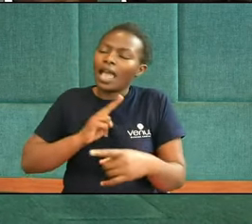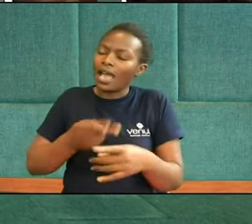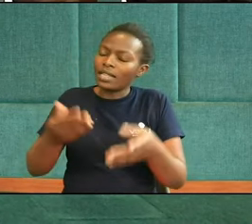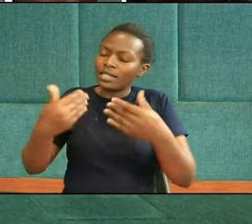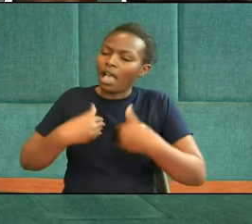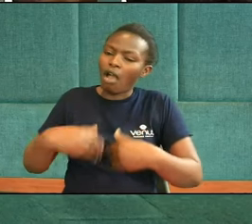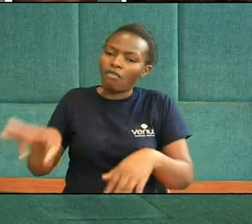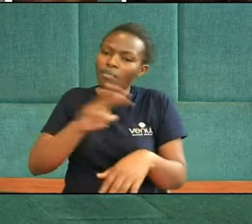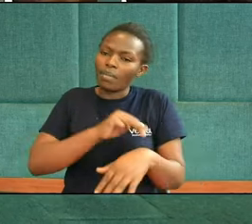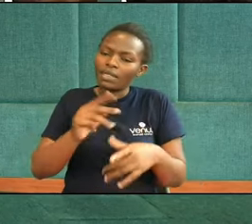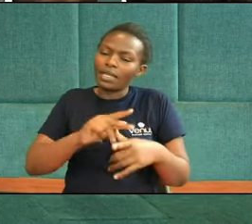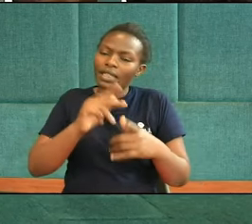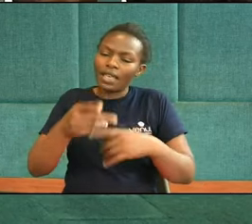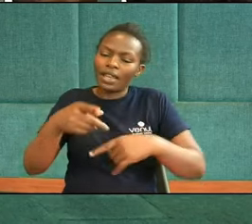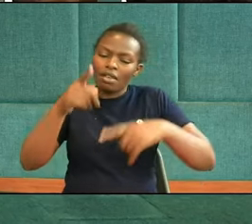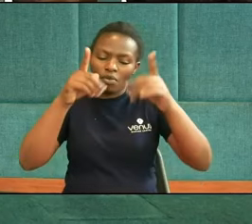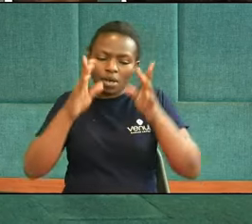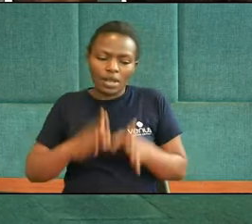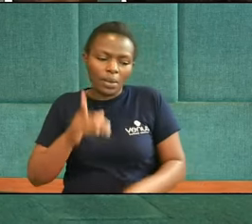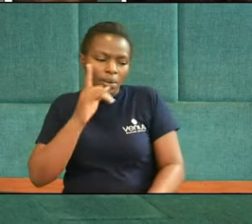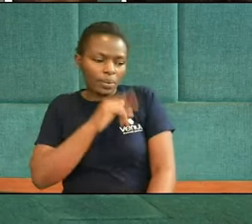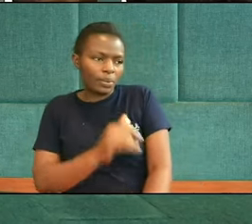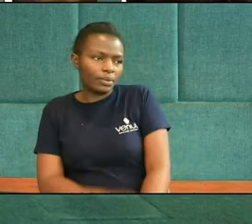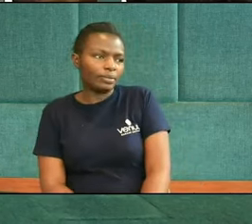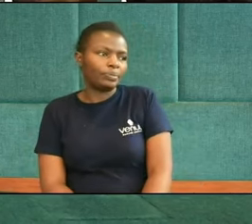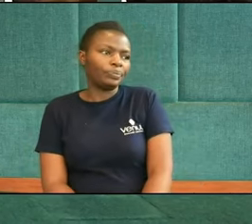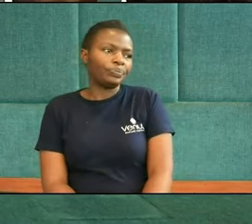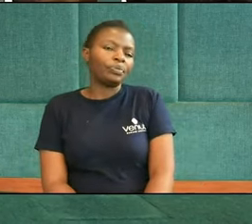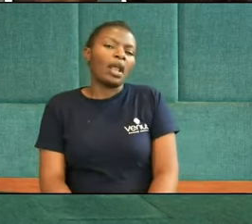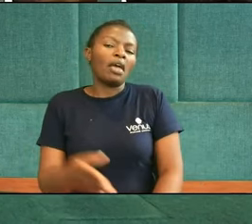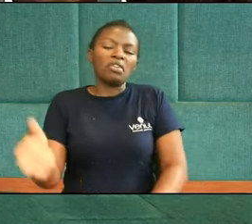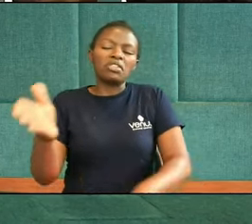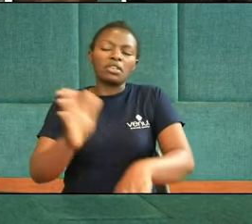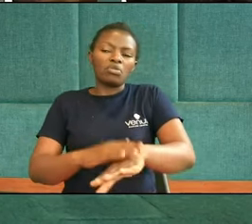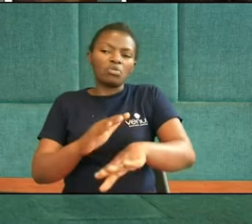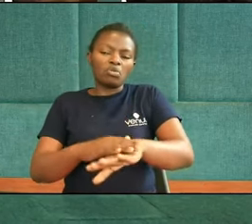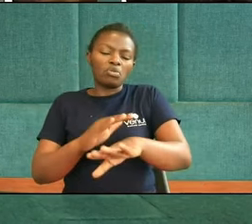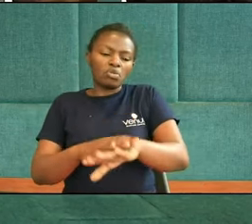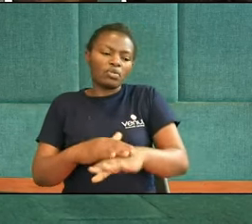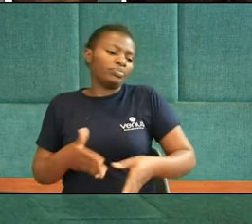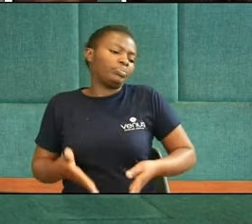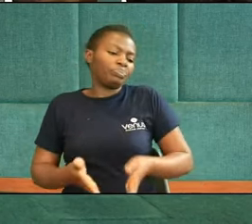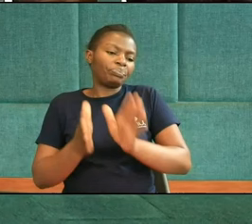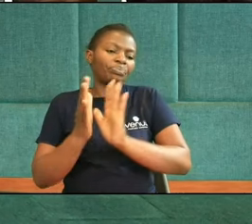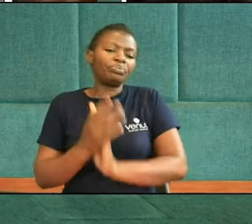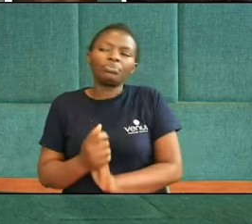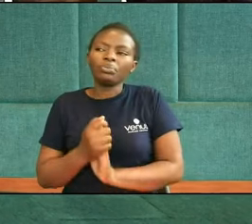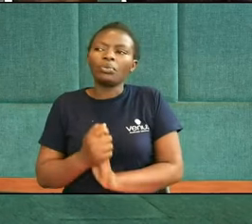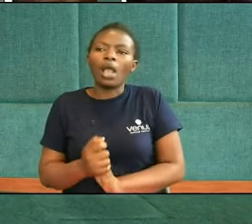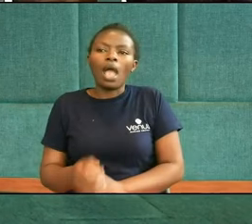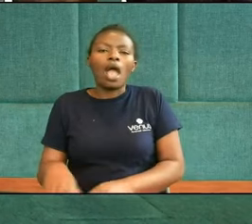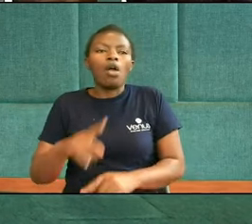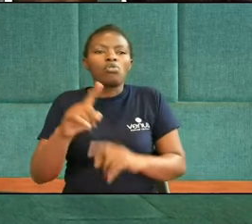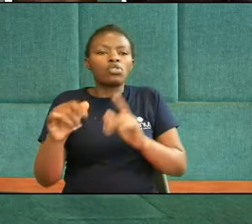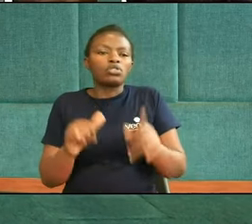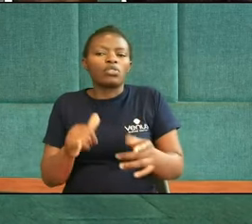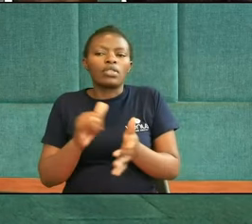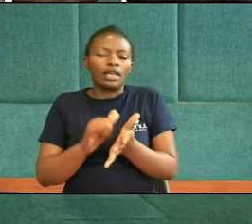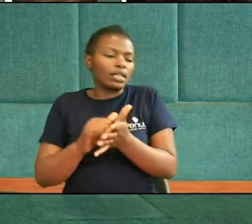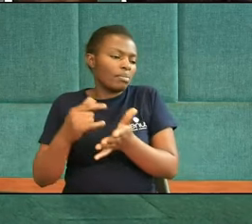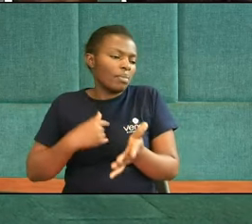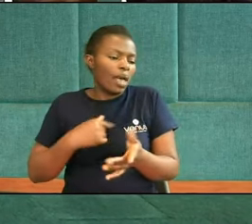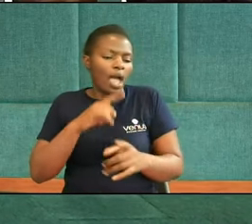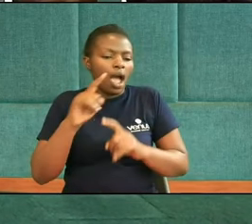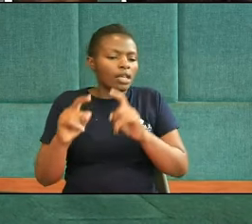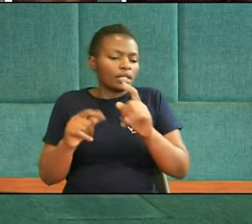And declared winners Yeah Yeah That's a very good point I like the question That you asked About judgment And you know It reminds me Of what Omwiri